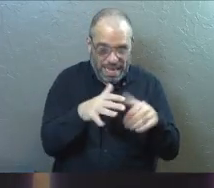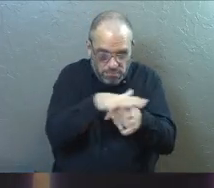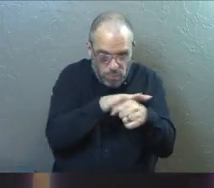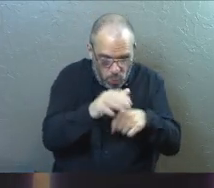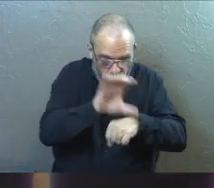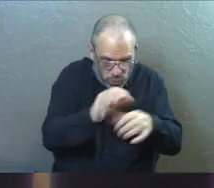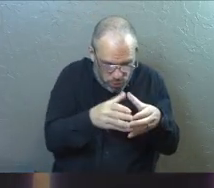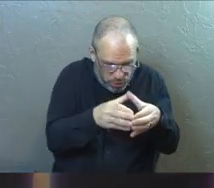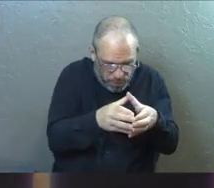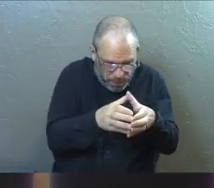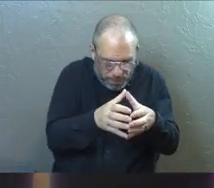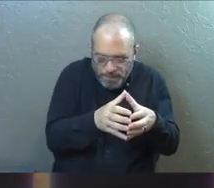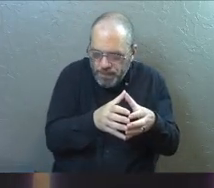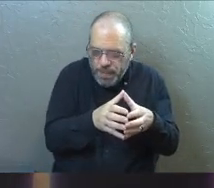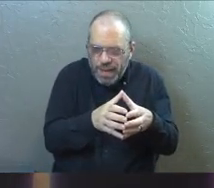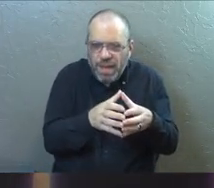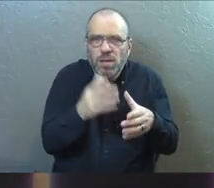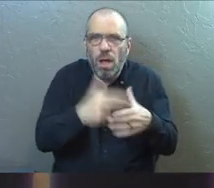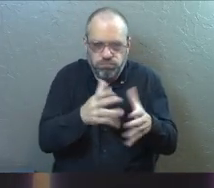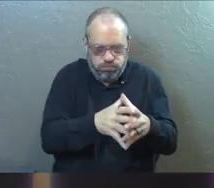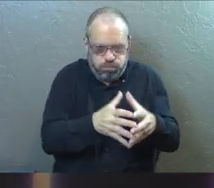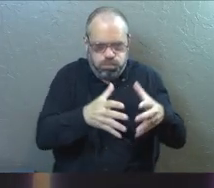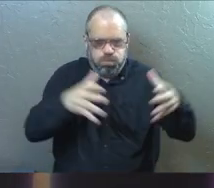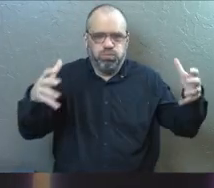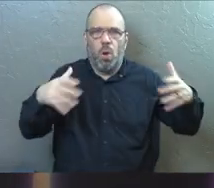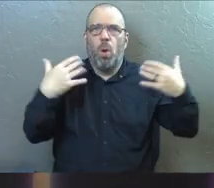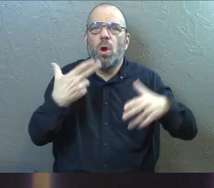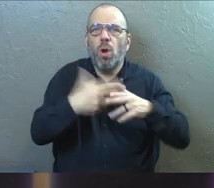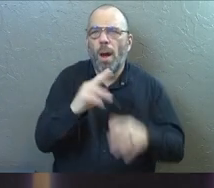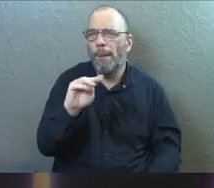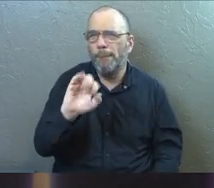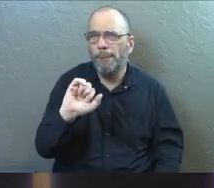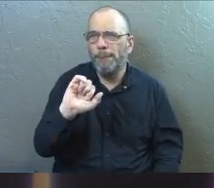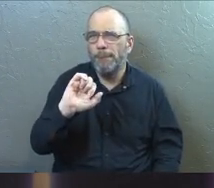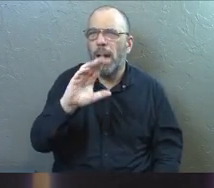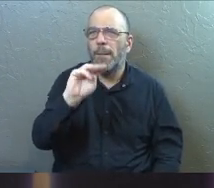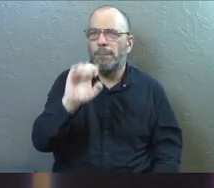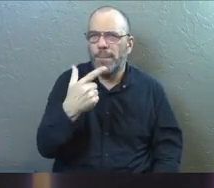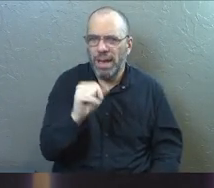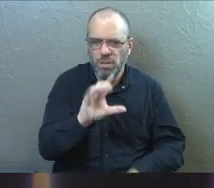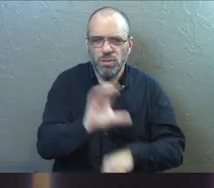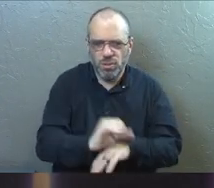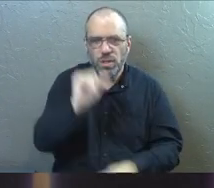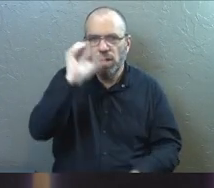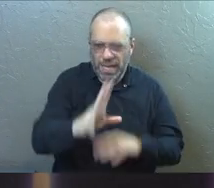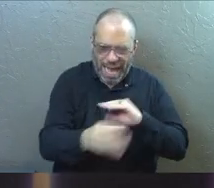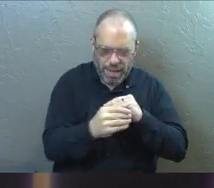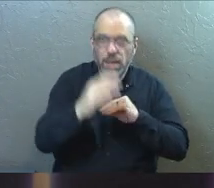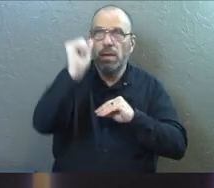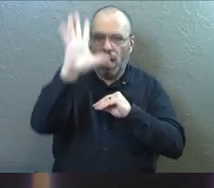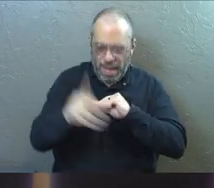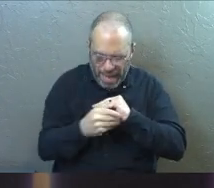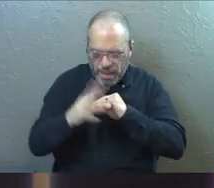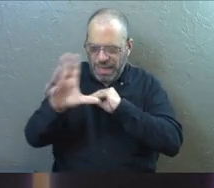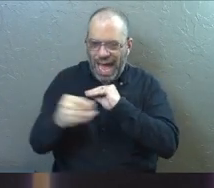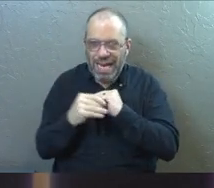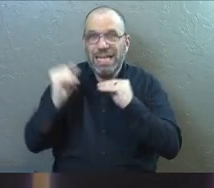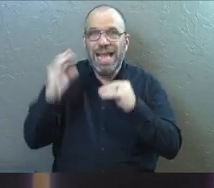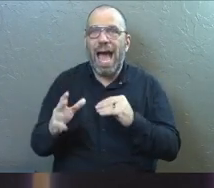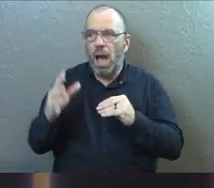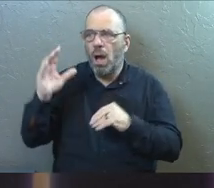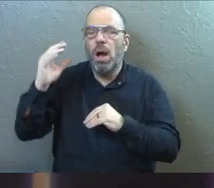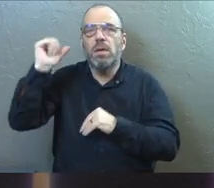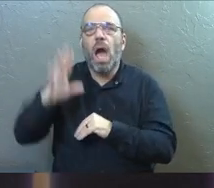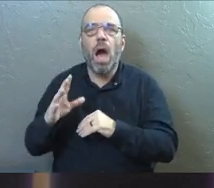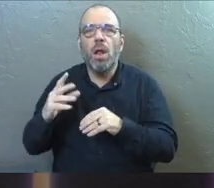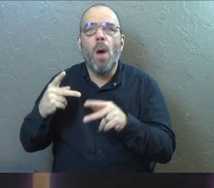that local church there had become a mega church. It was massive. And he keeps using the word God added, God added. Now he says God